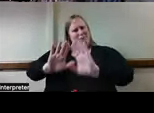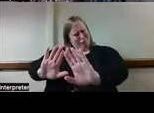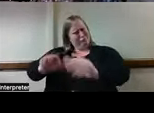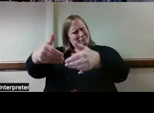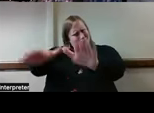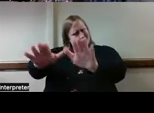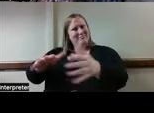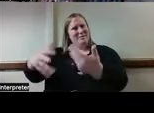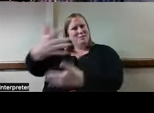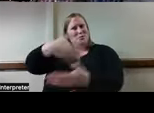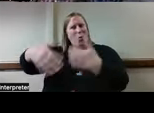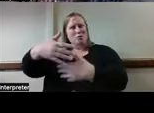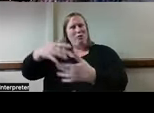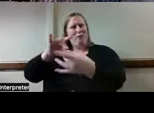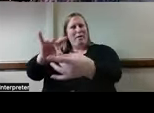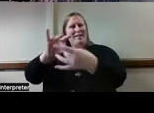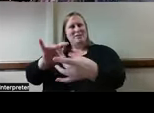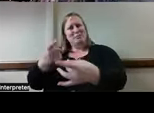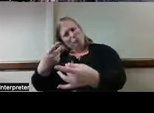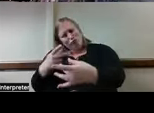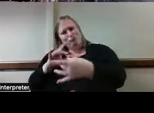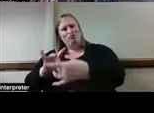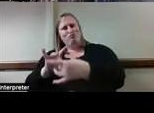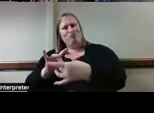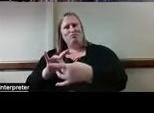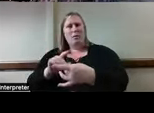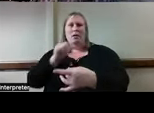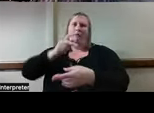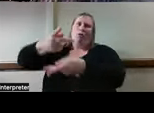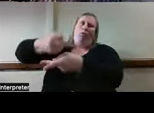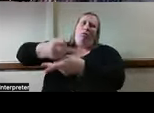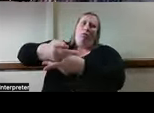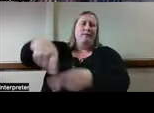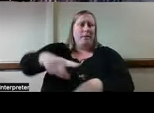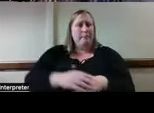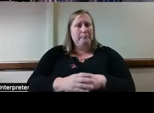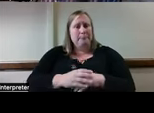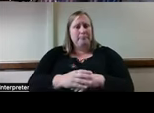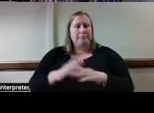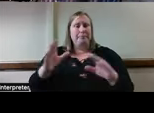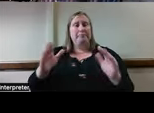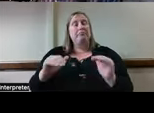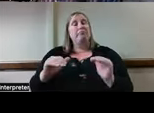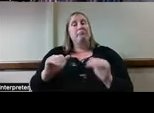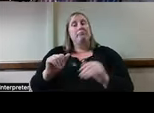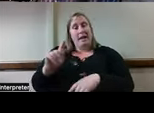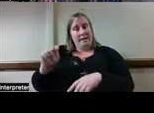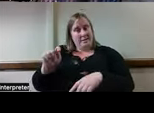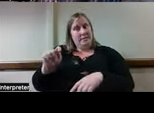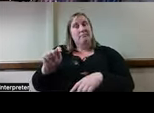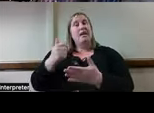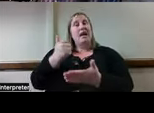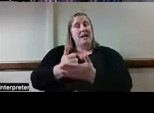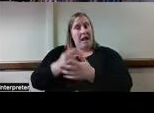rather than their caregiving relationships with their loved ones. AT can improve a sense of competence among users